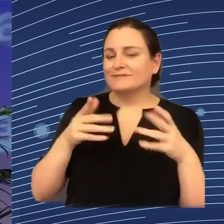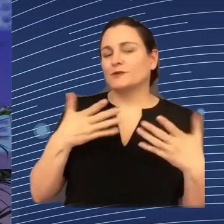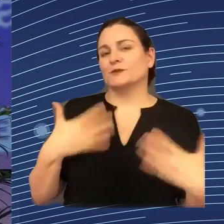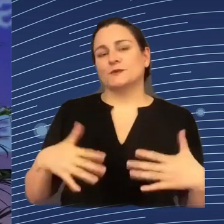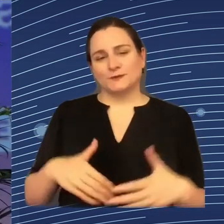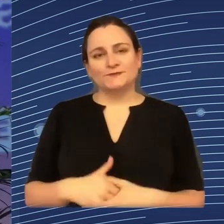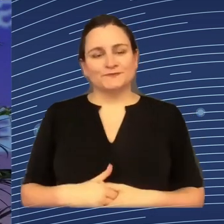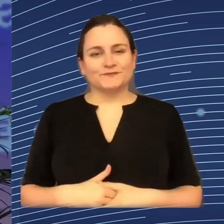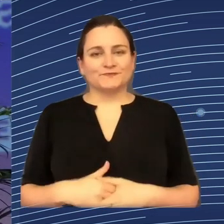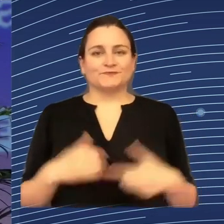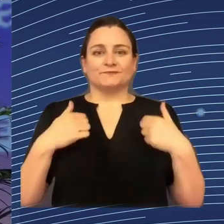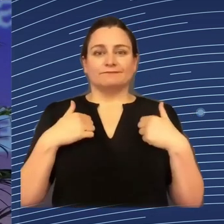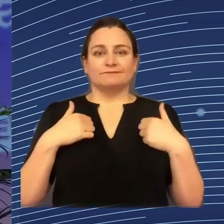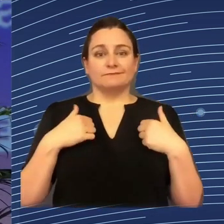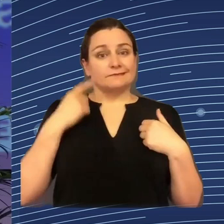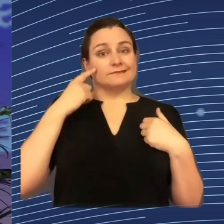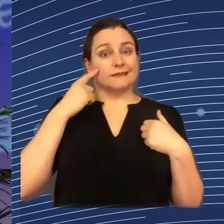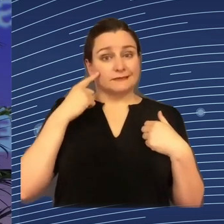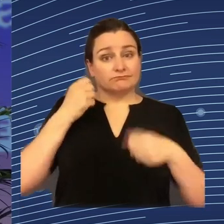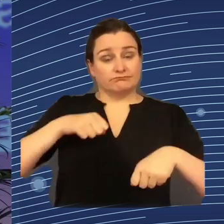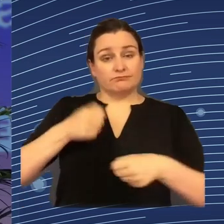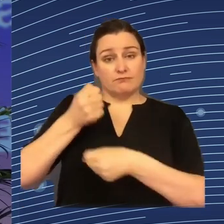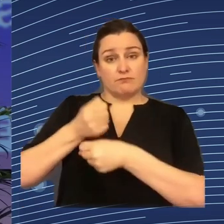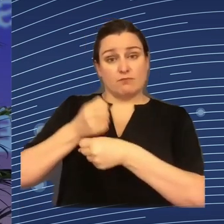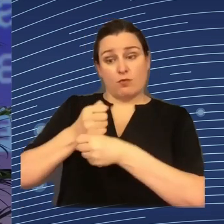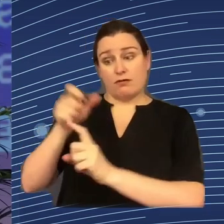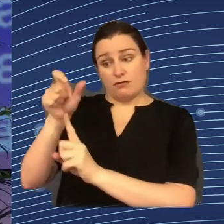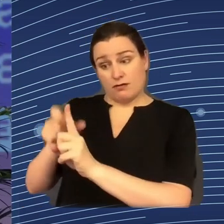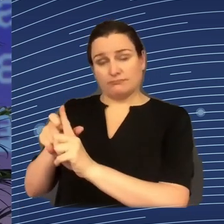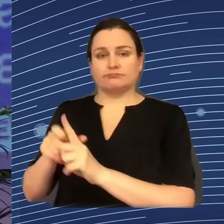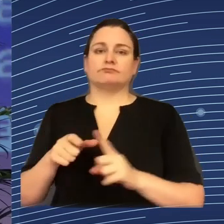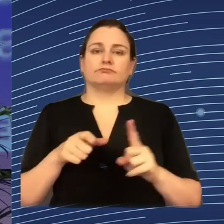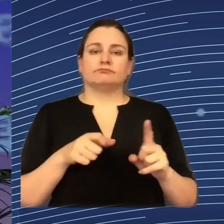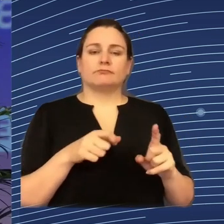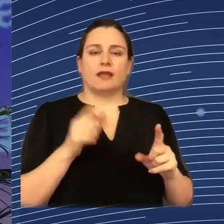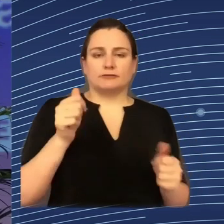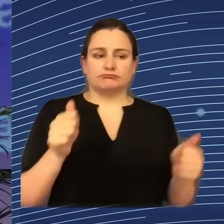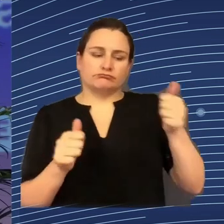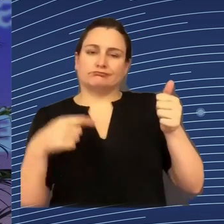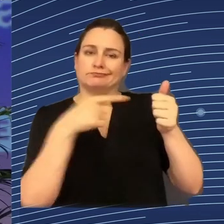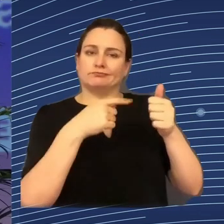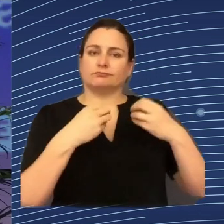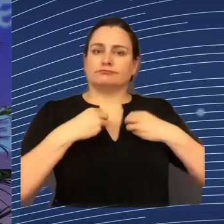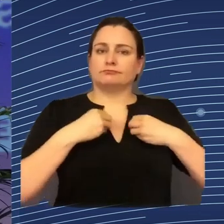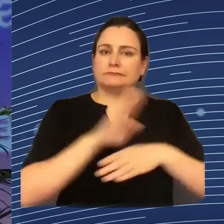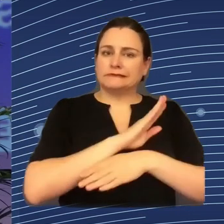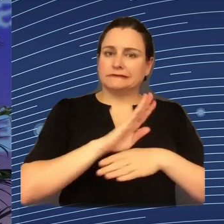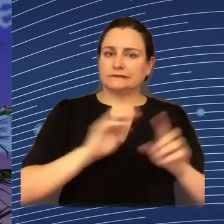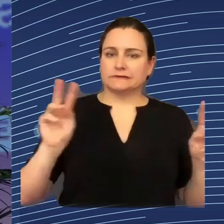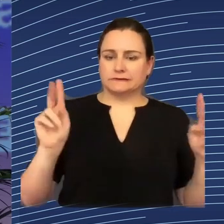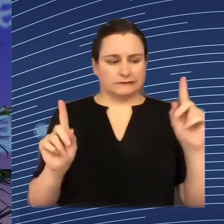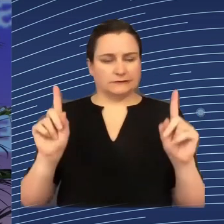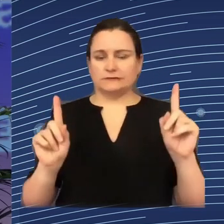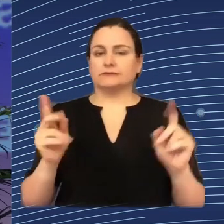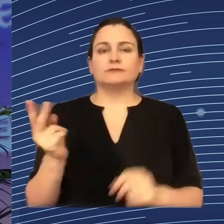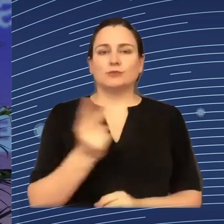important for both employers and workers. But perhaps to start with, to put the context, Business Europe is